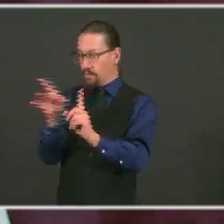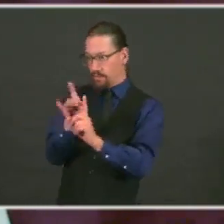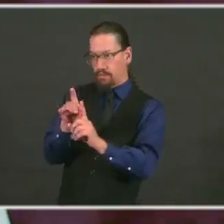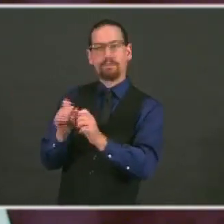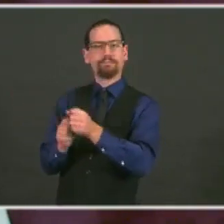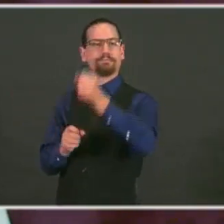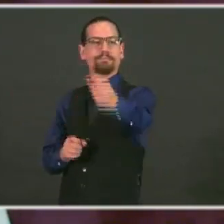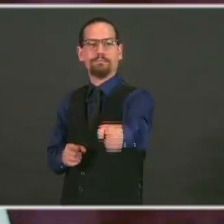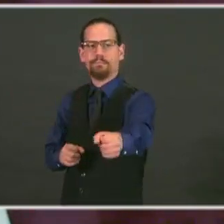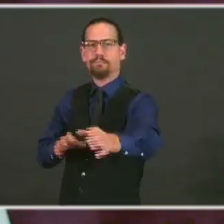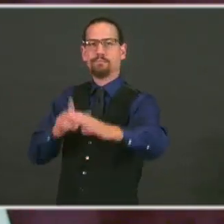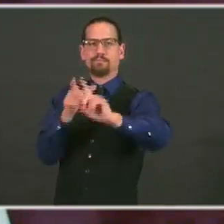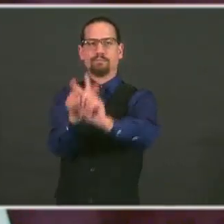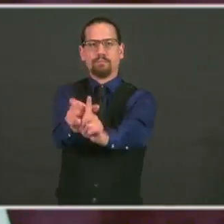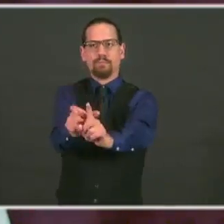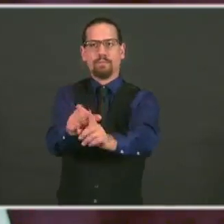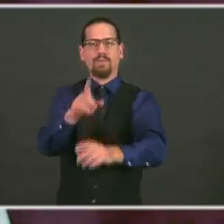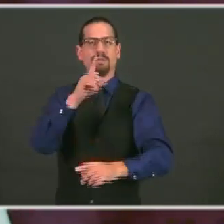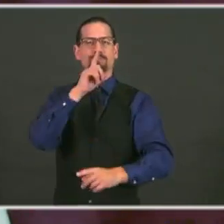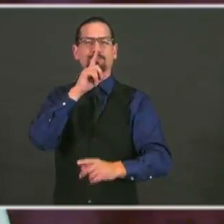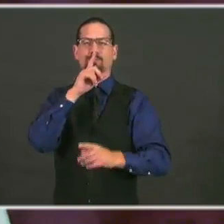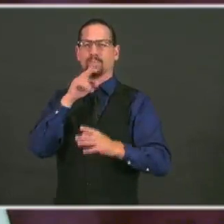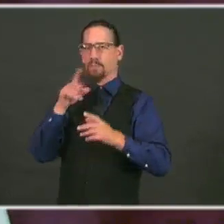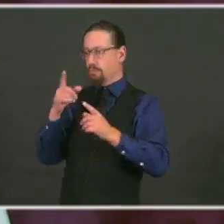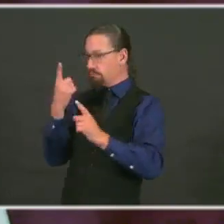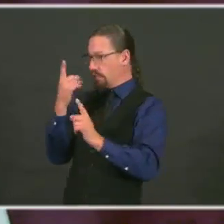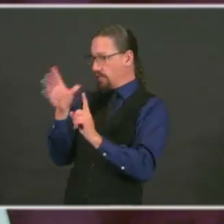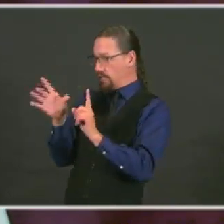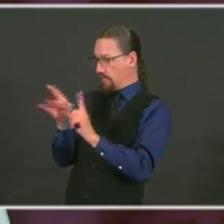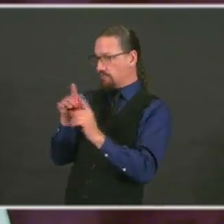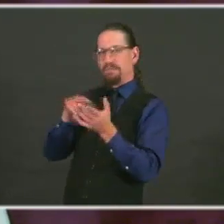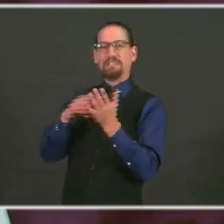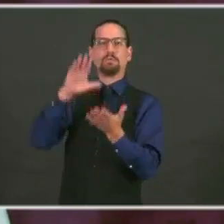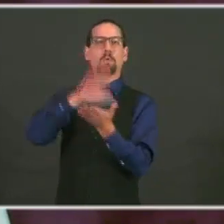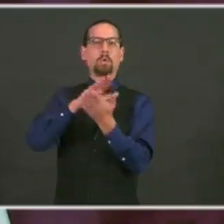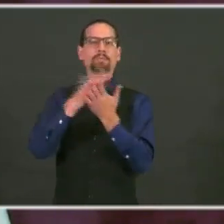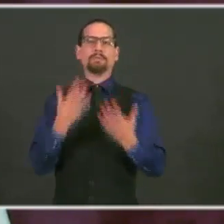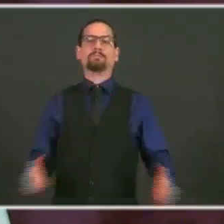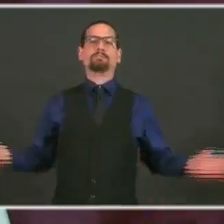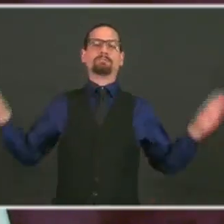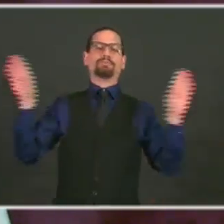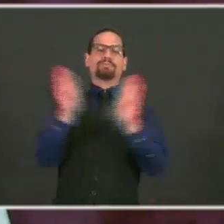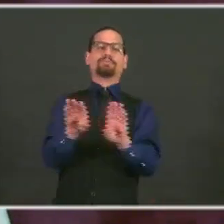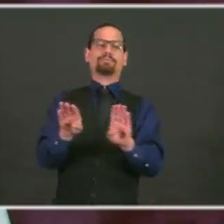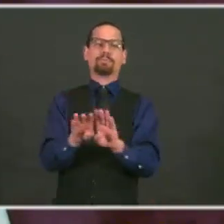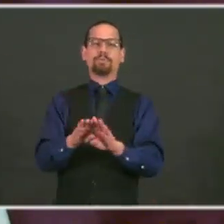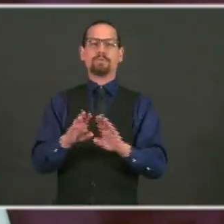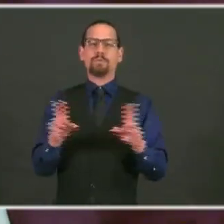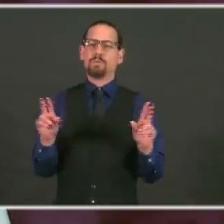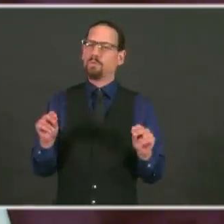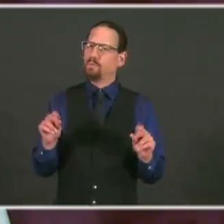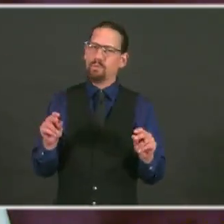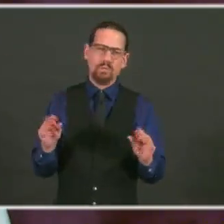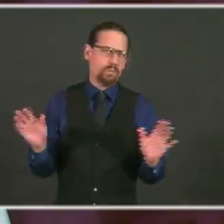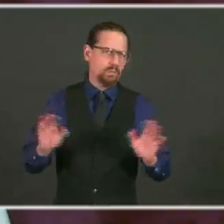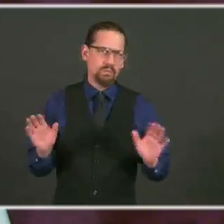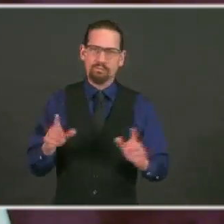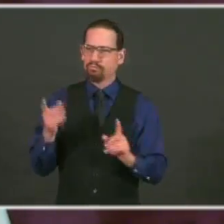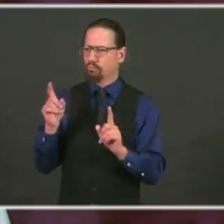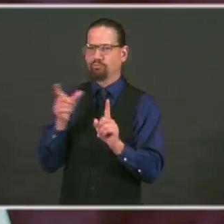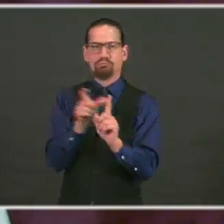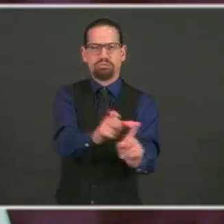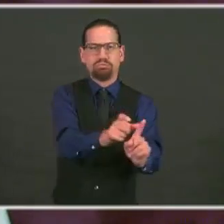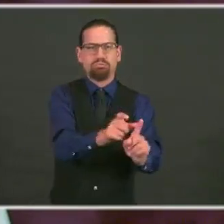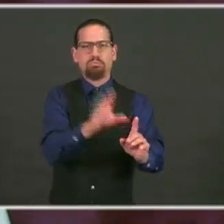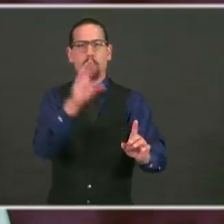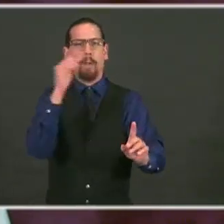to keep a lid on the virus, and school continues. So, so far, so good, and we have what seems to be